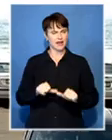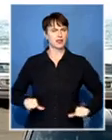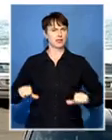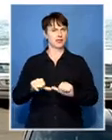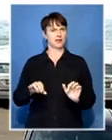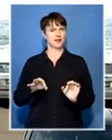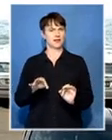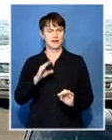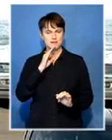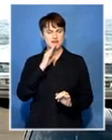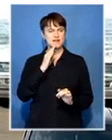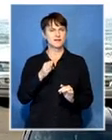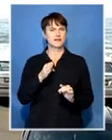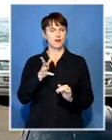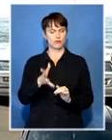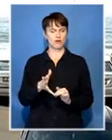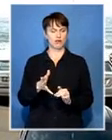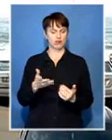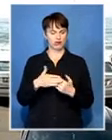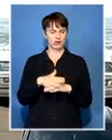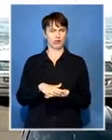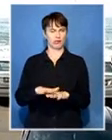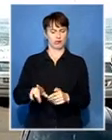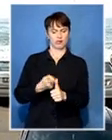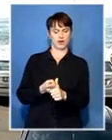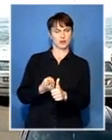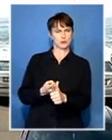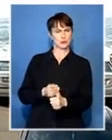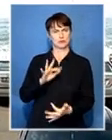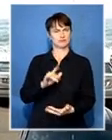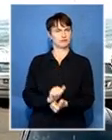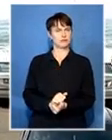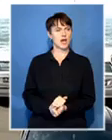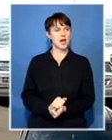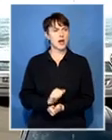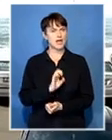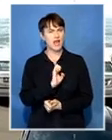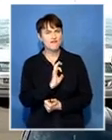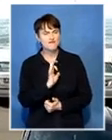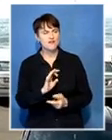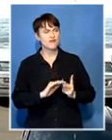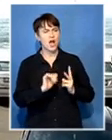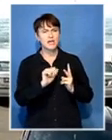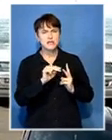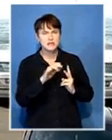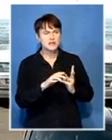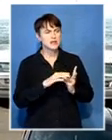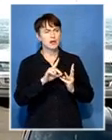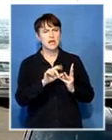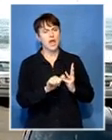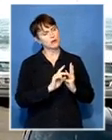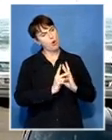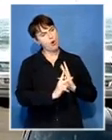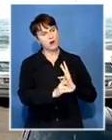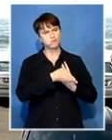actually going to take place in the presence of the party agents and so it's a normal legal